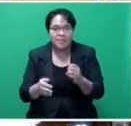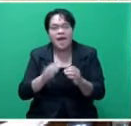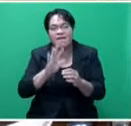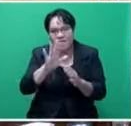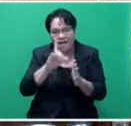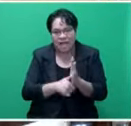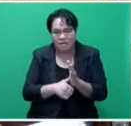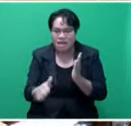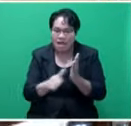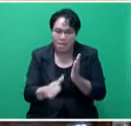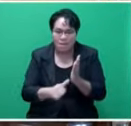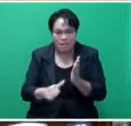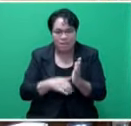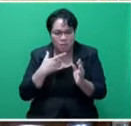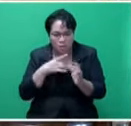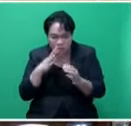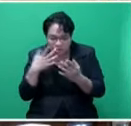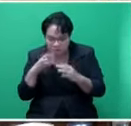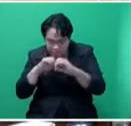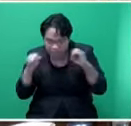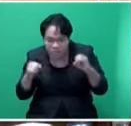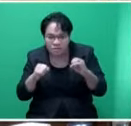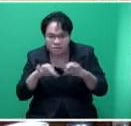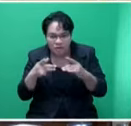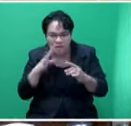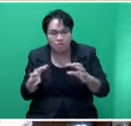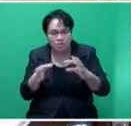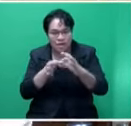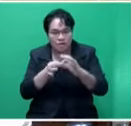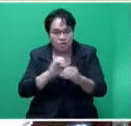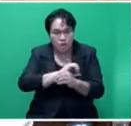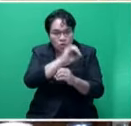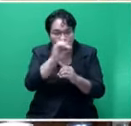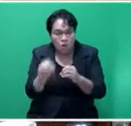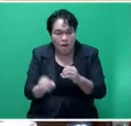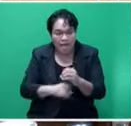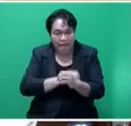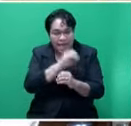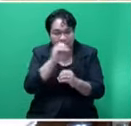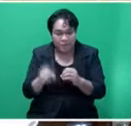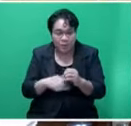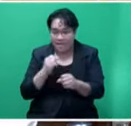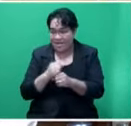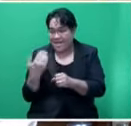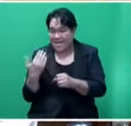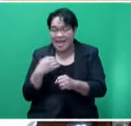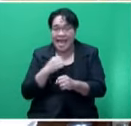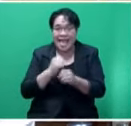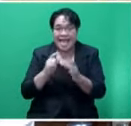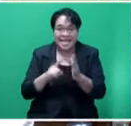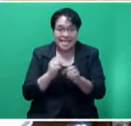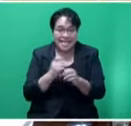latest findings and signs in relation to the ozone layer. The most recent amendment is the Kigali Amendment to the Montreal Protocol,